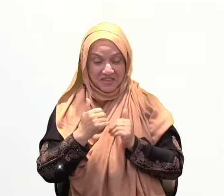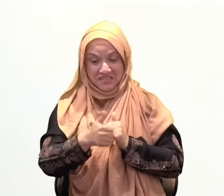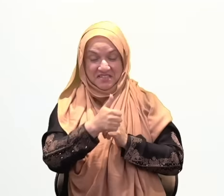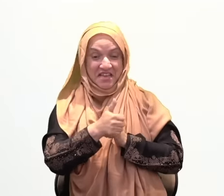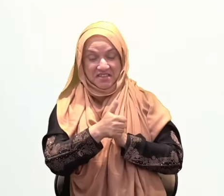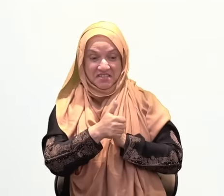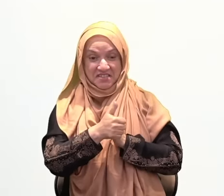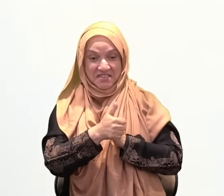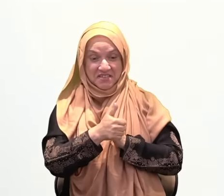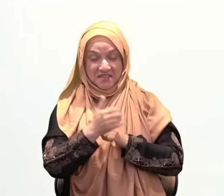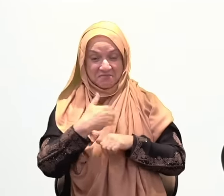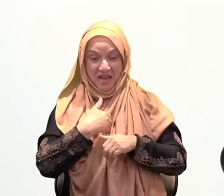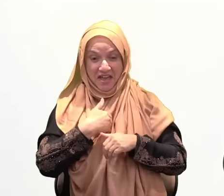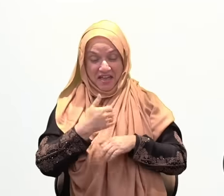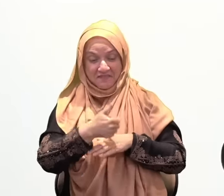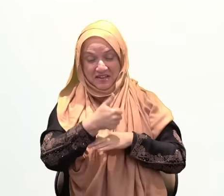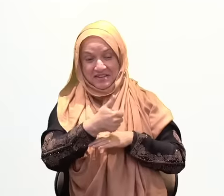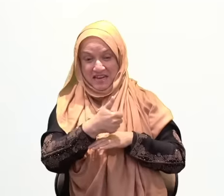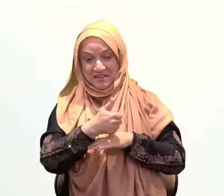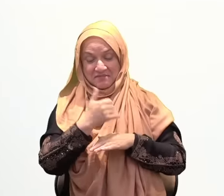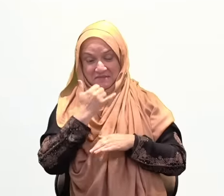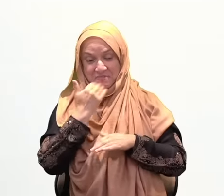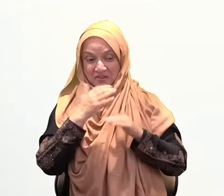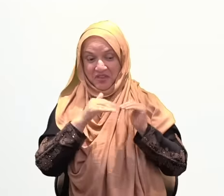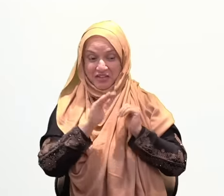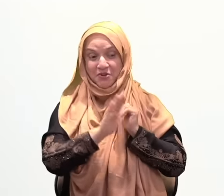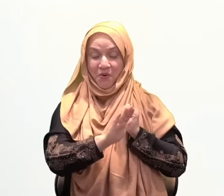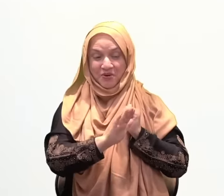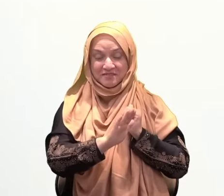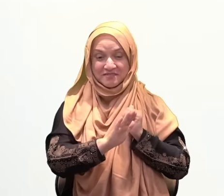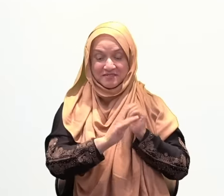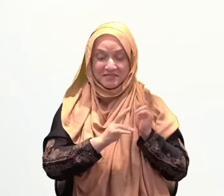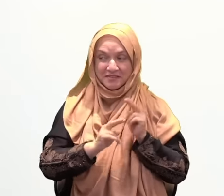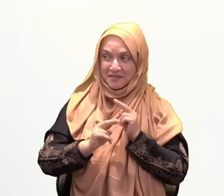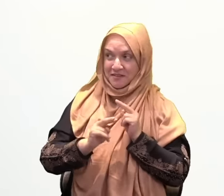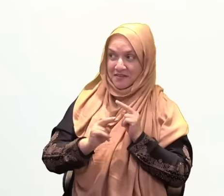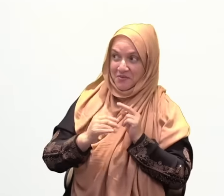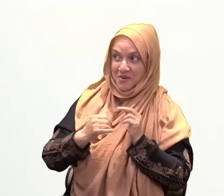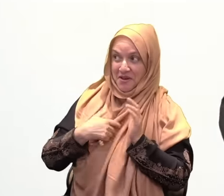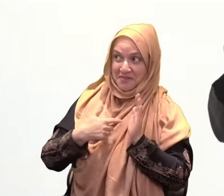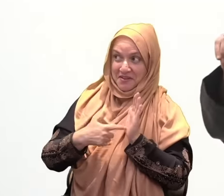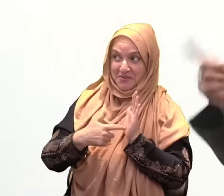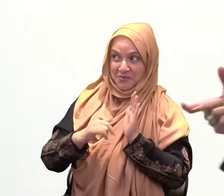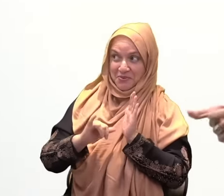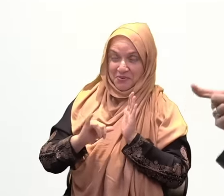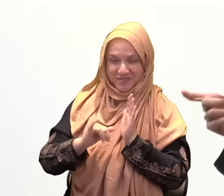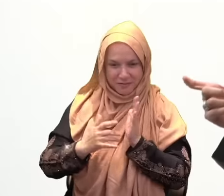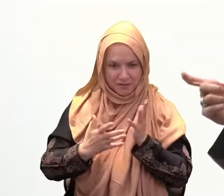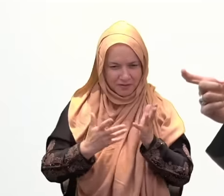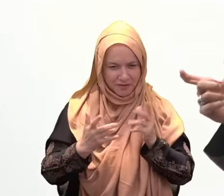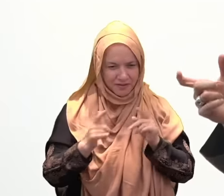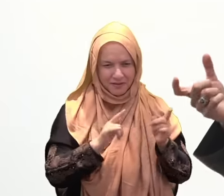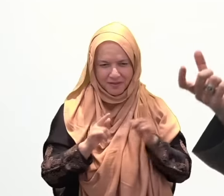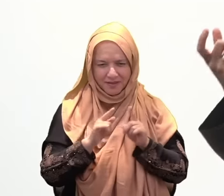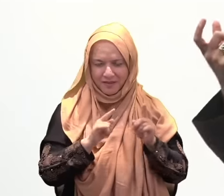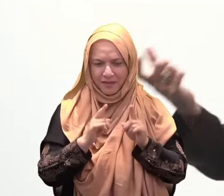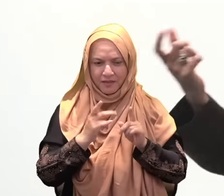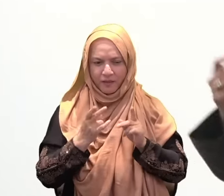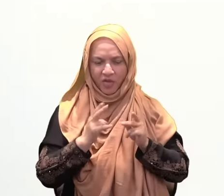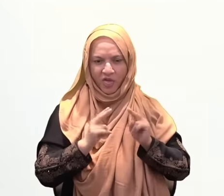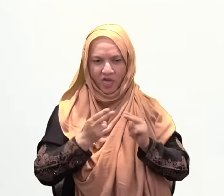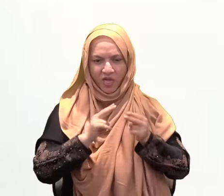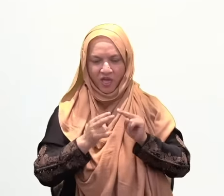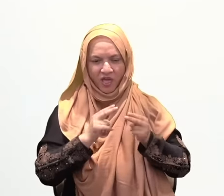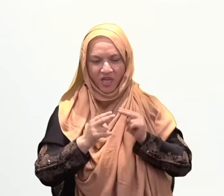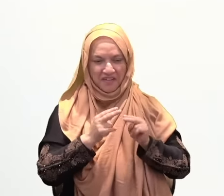Transitions from generation to generation because it becomes contagious. And with the Prophet sallallahu alayhi wa sallam look how contagious his